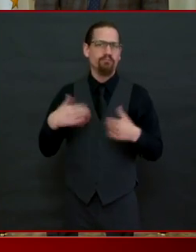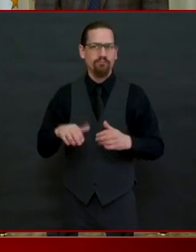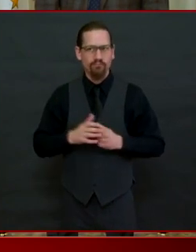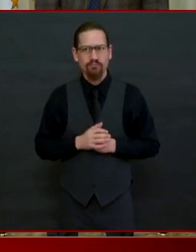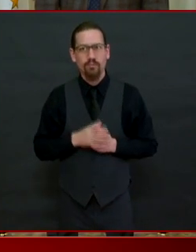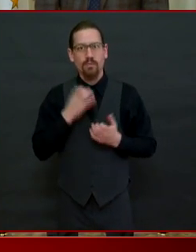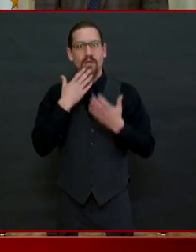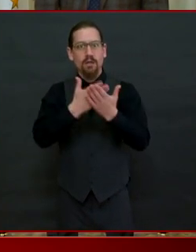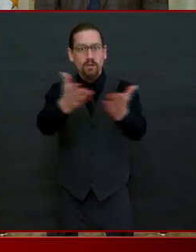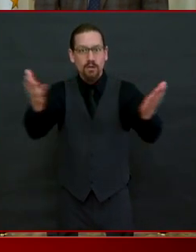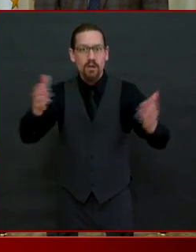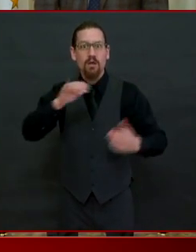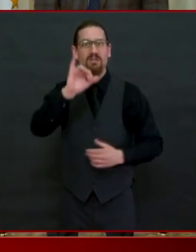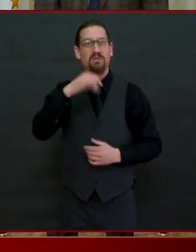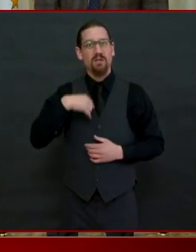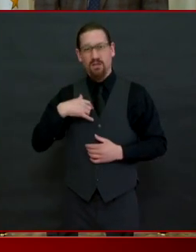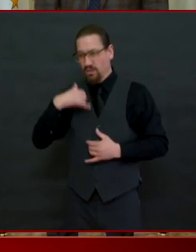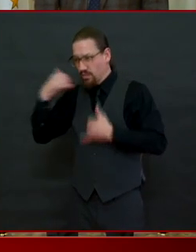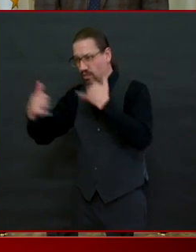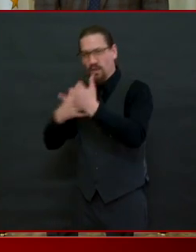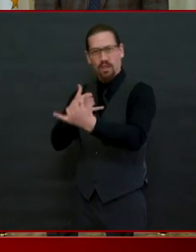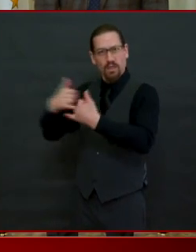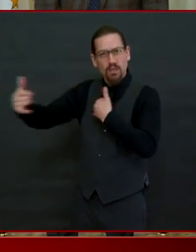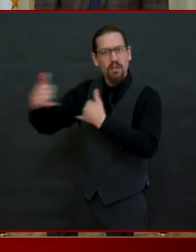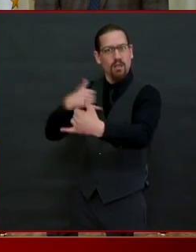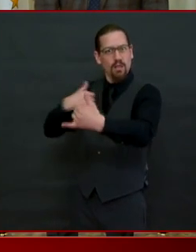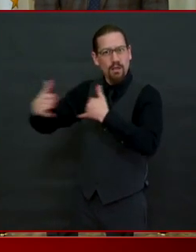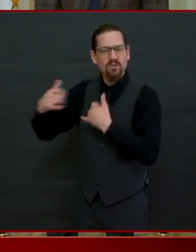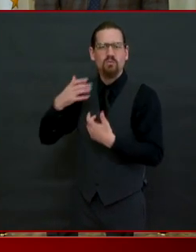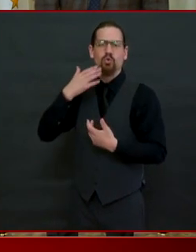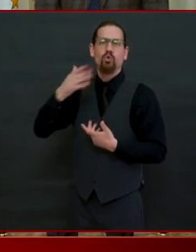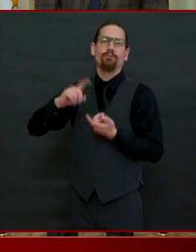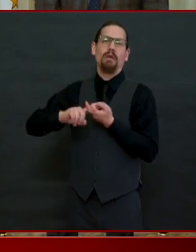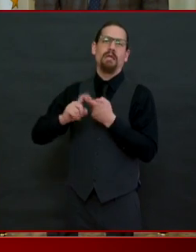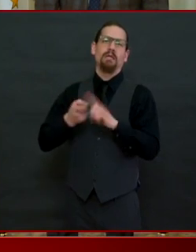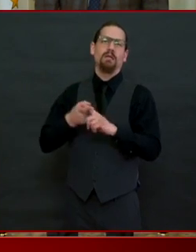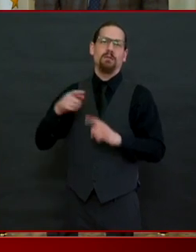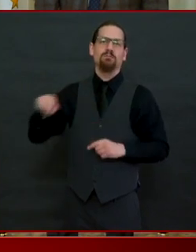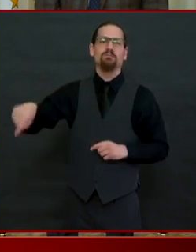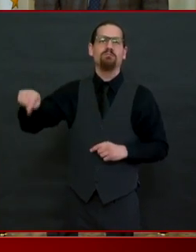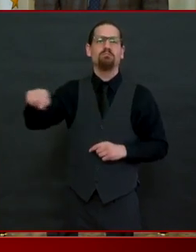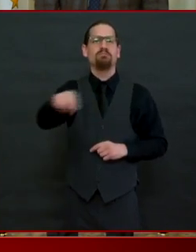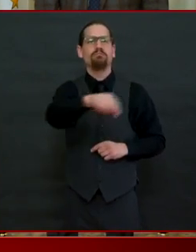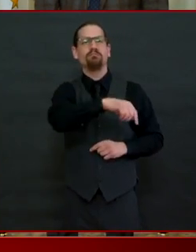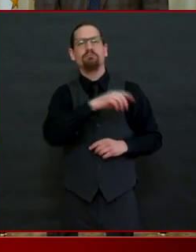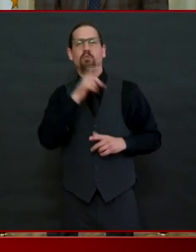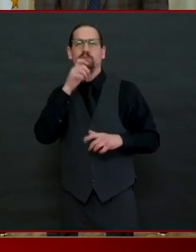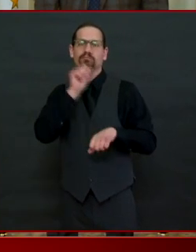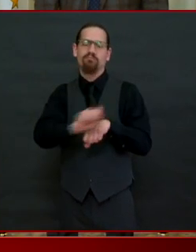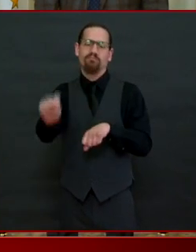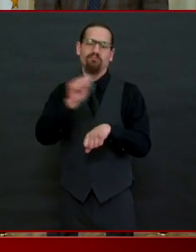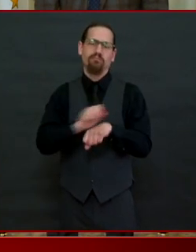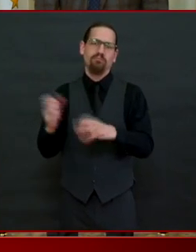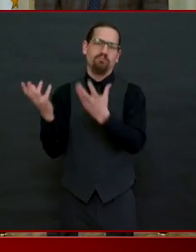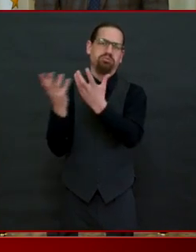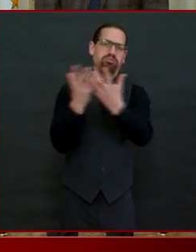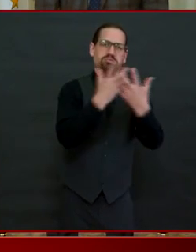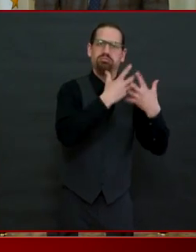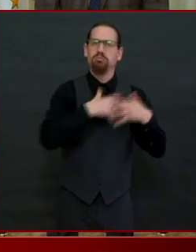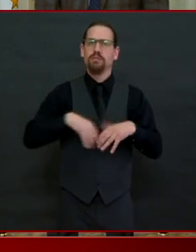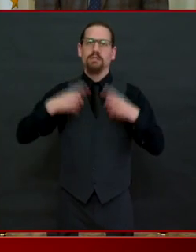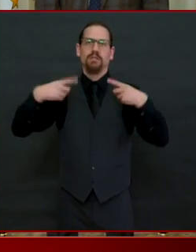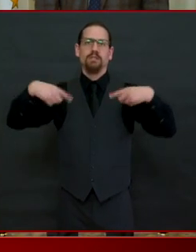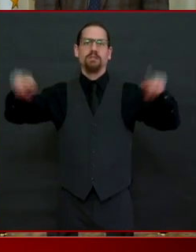partners and friends to me and i want to thank you for that uh earlier this week i signed an executive